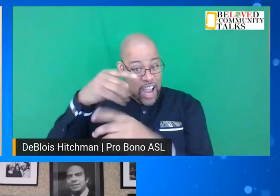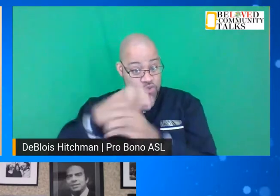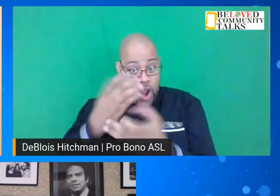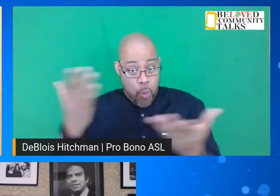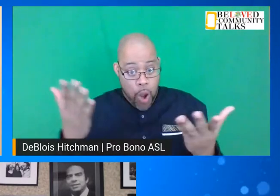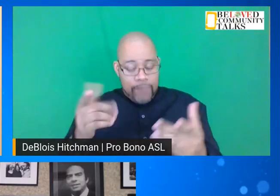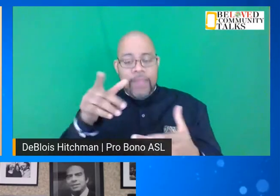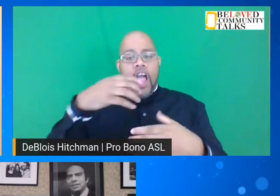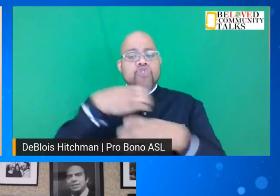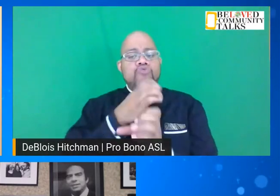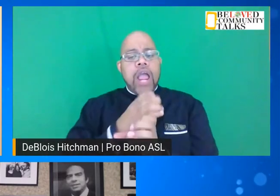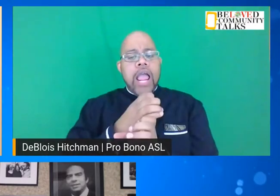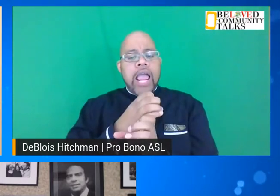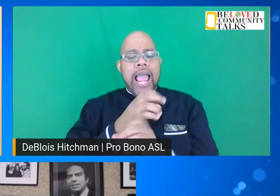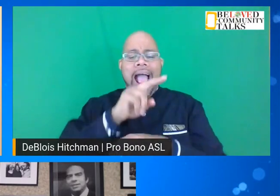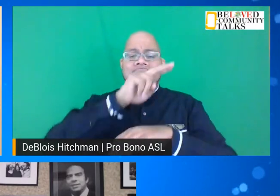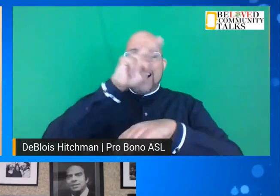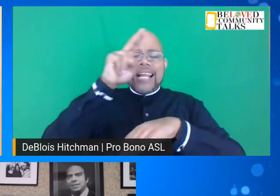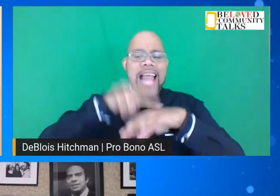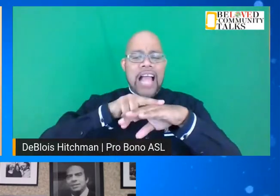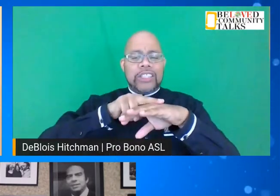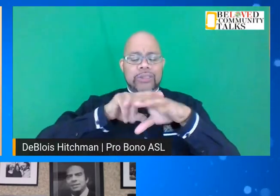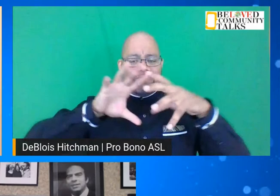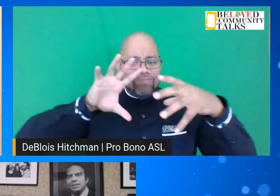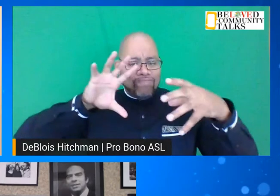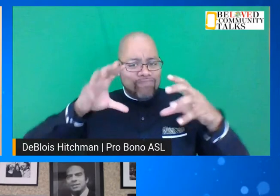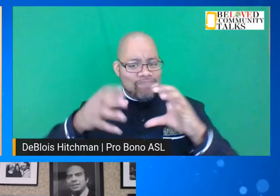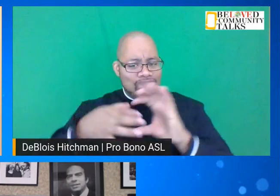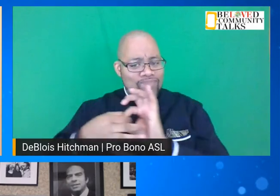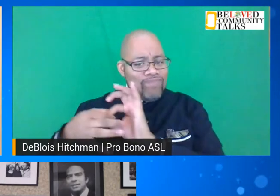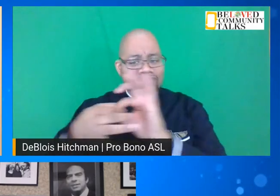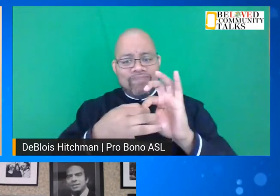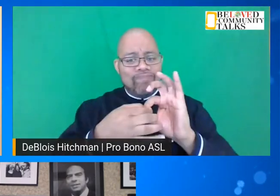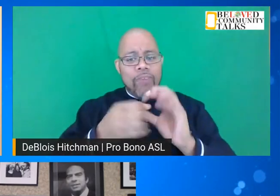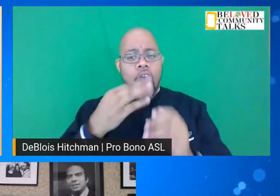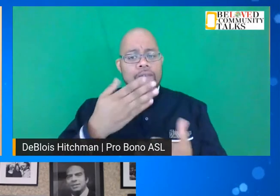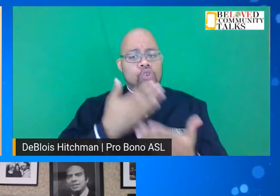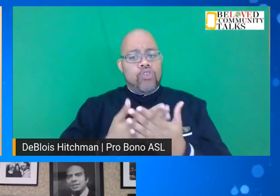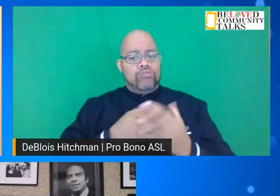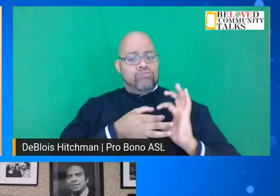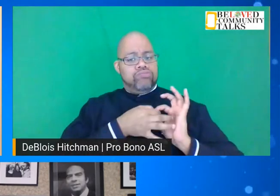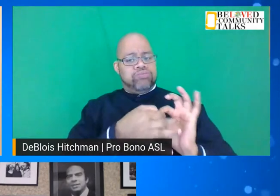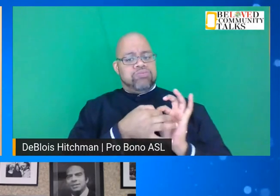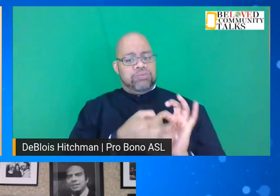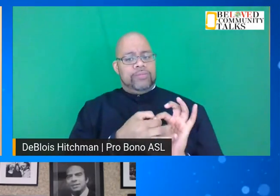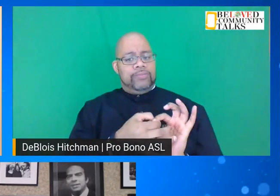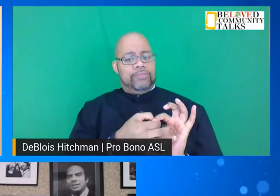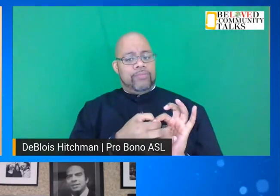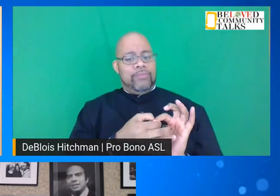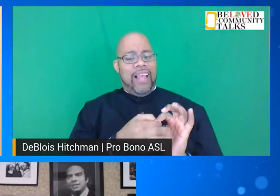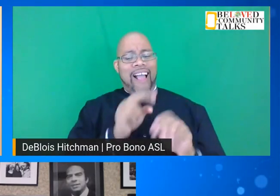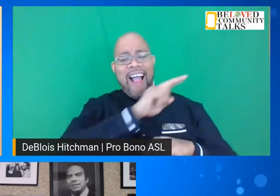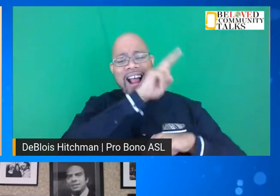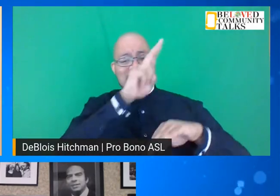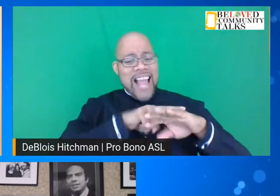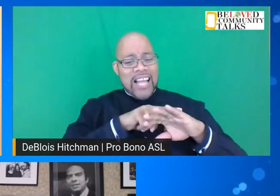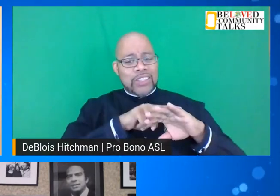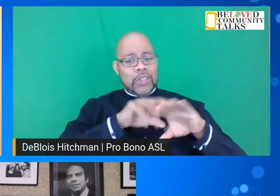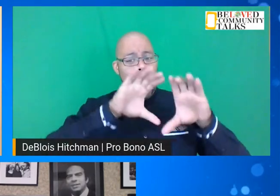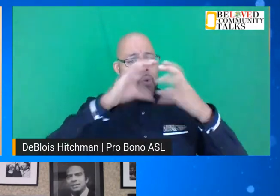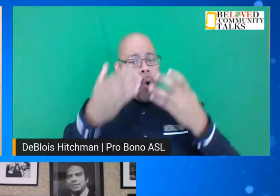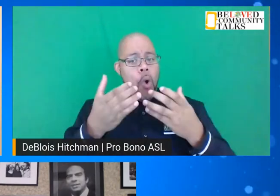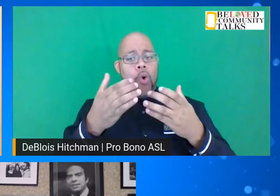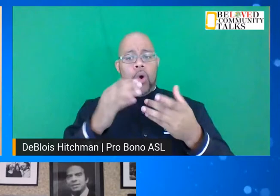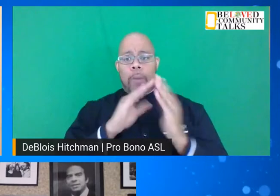it created a national coalition of goodwill, created a national beloved community